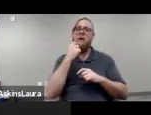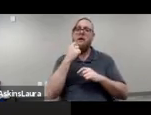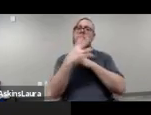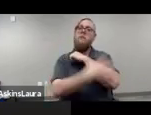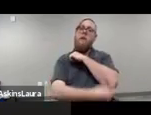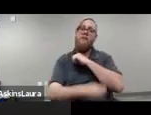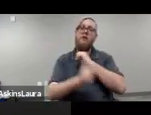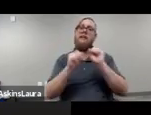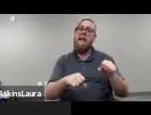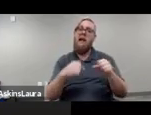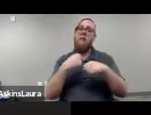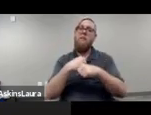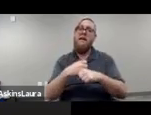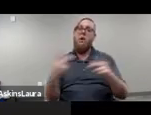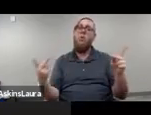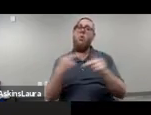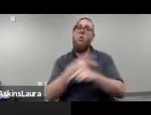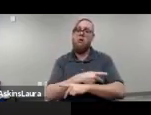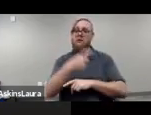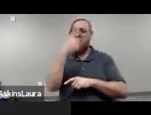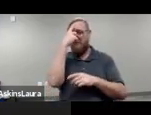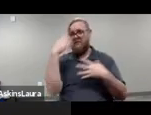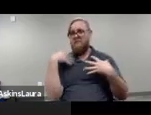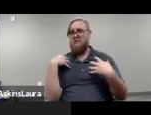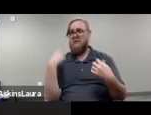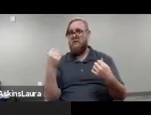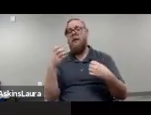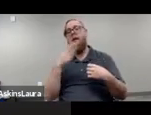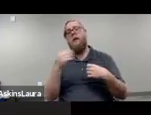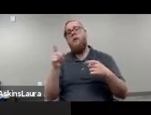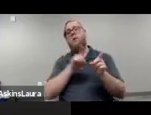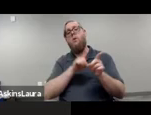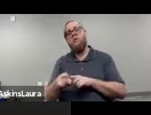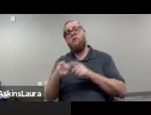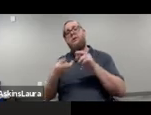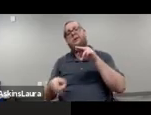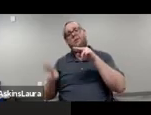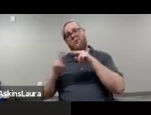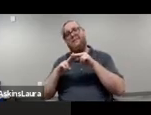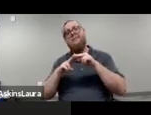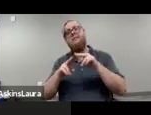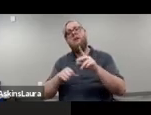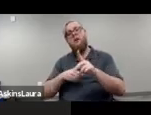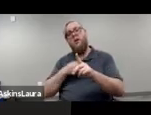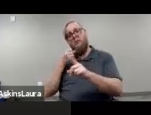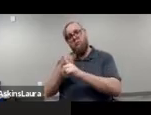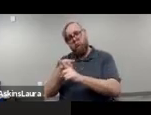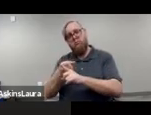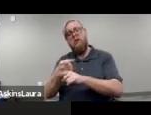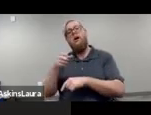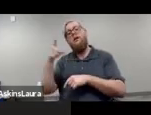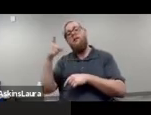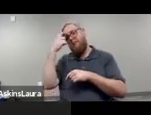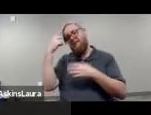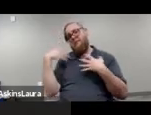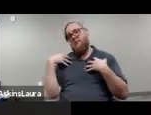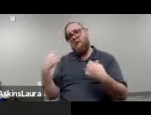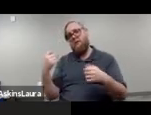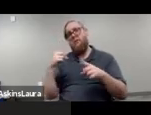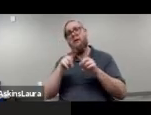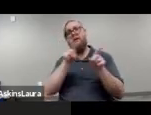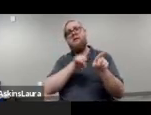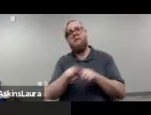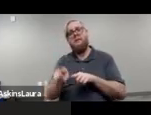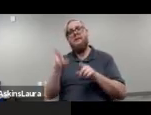poverty can intensify the experience of mental illness. Um, it can also increase the likelihood of onset of mental illness. But at the same time,